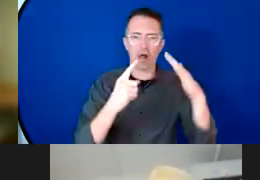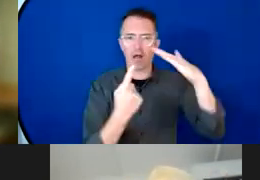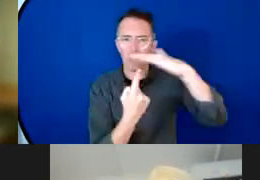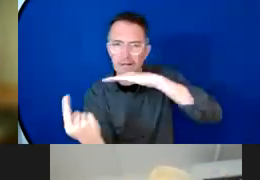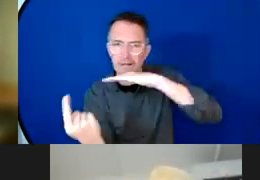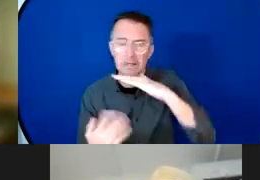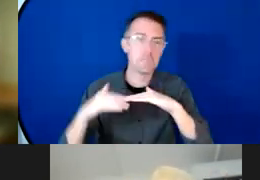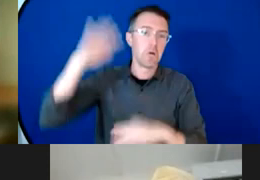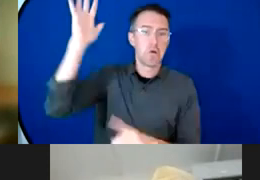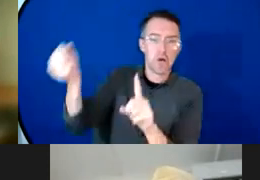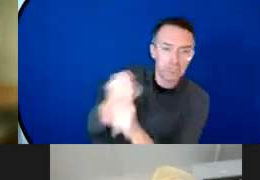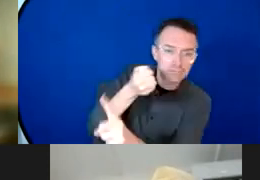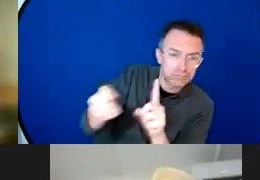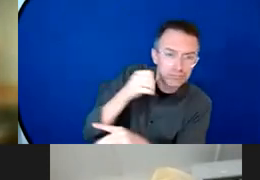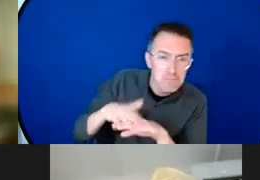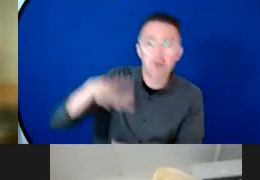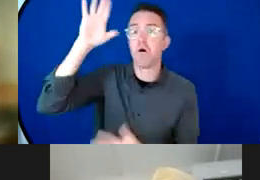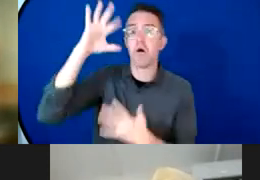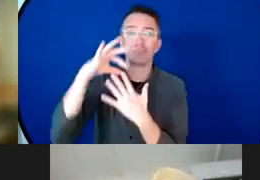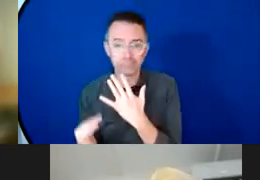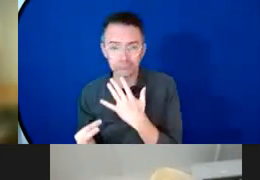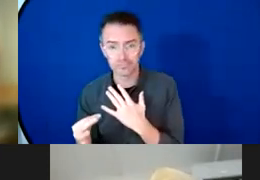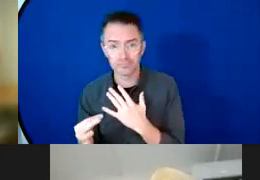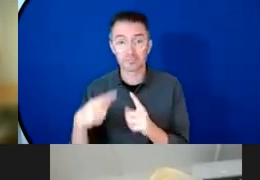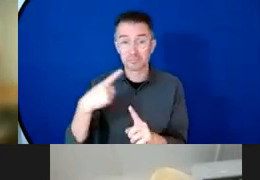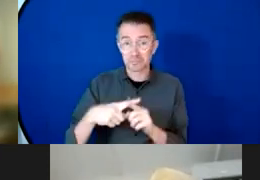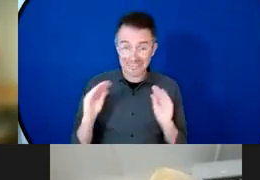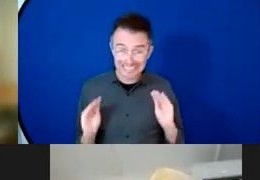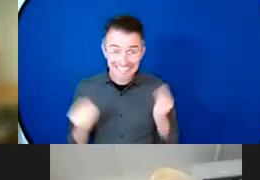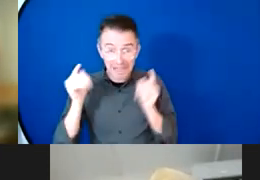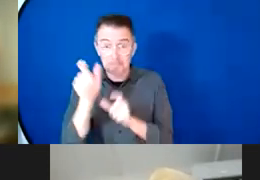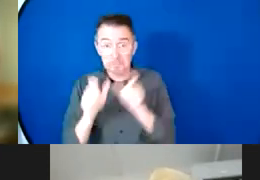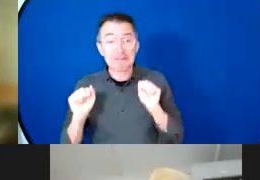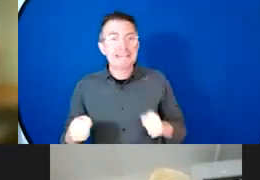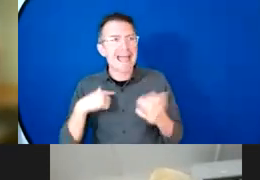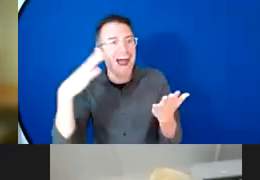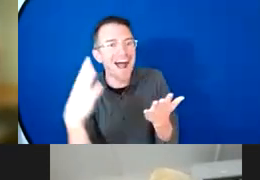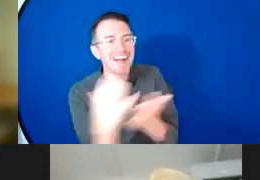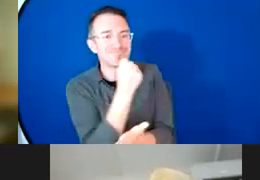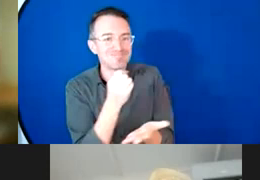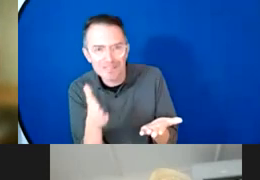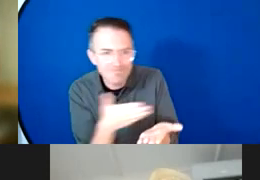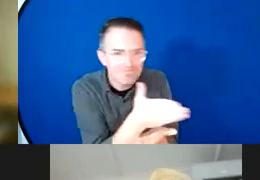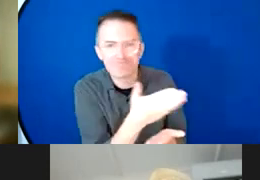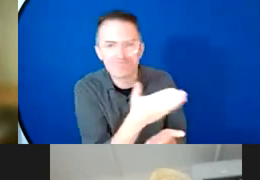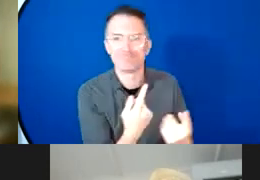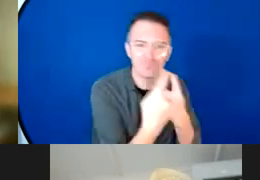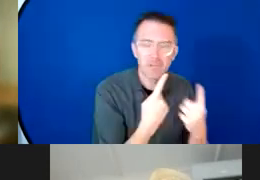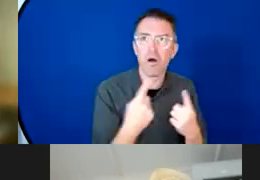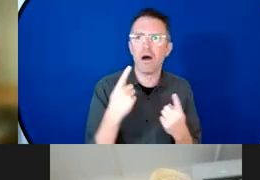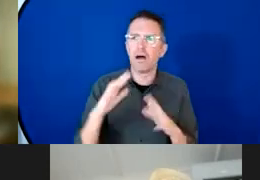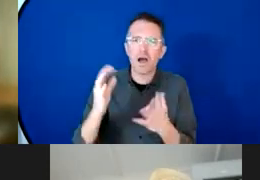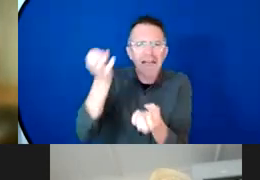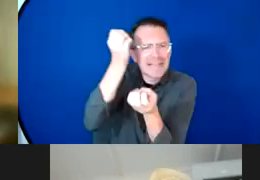to access sexual reproductive health provision so we youth net for climate has taken the initiative to